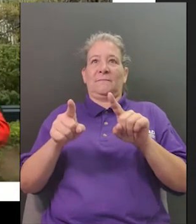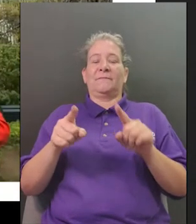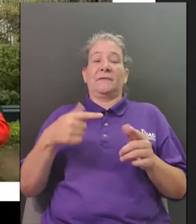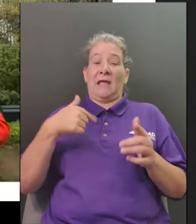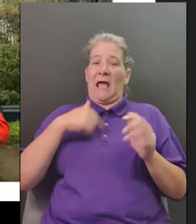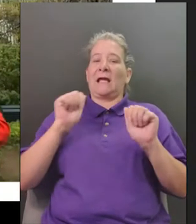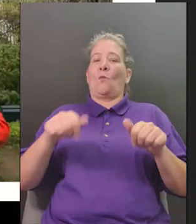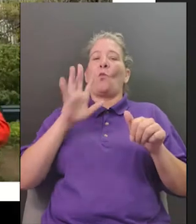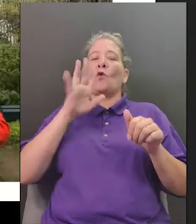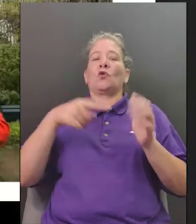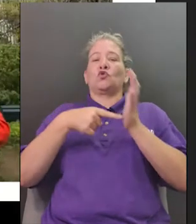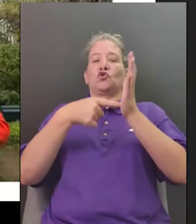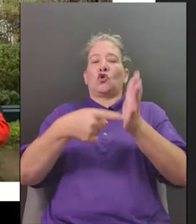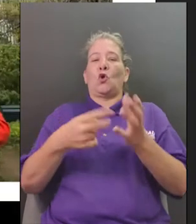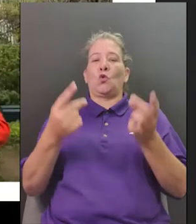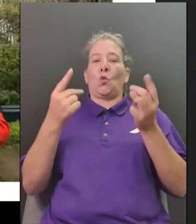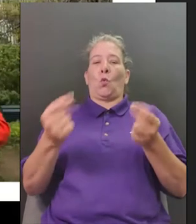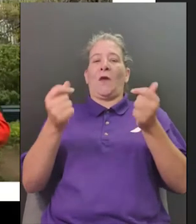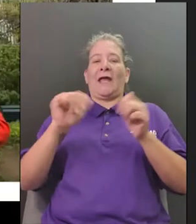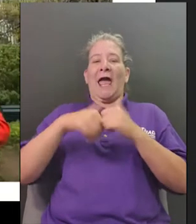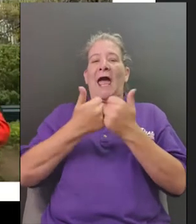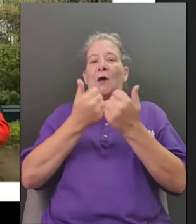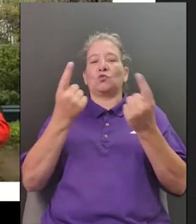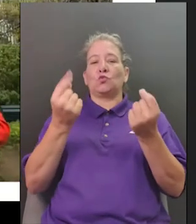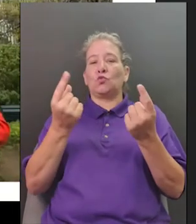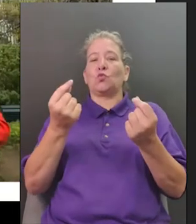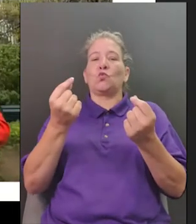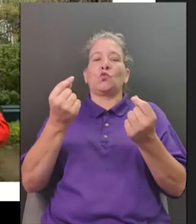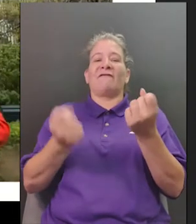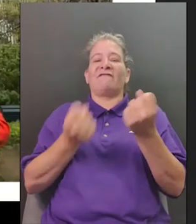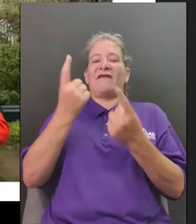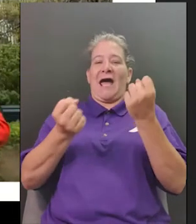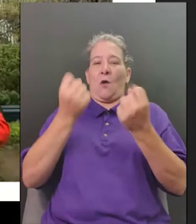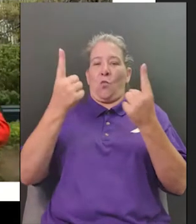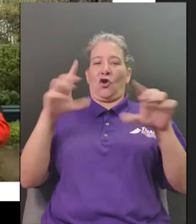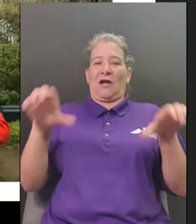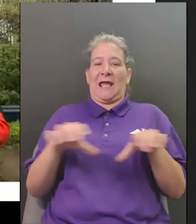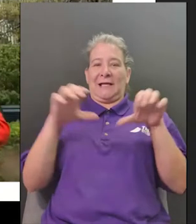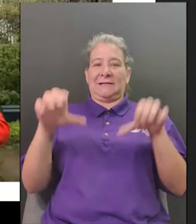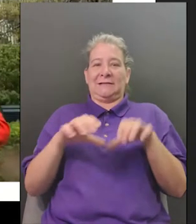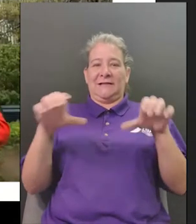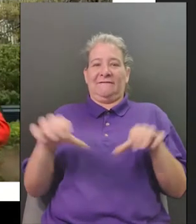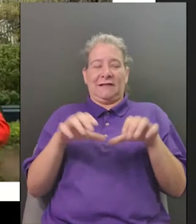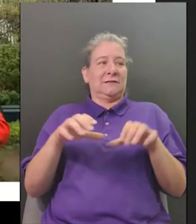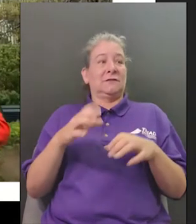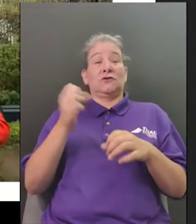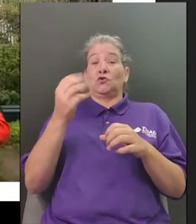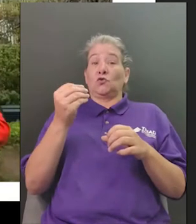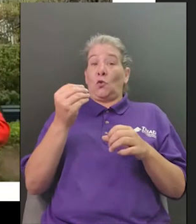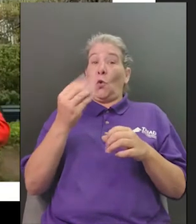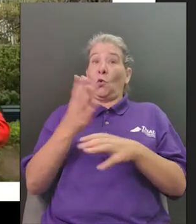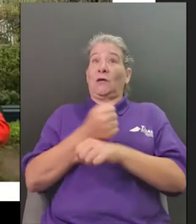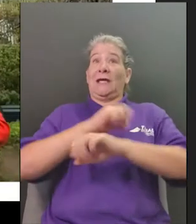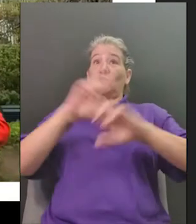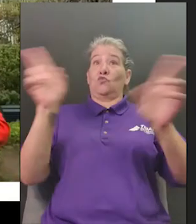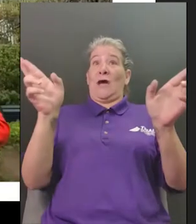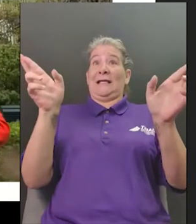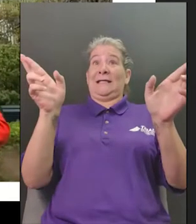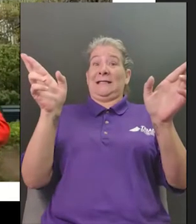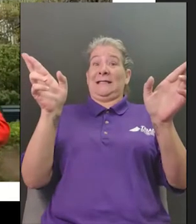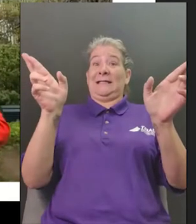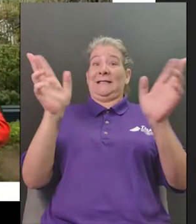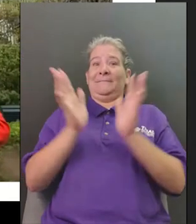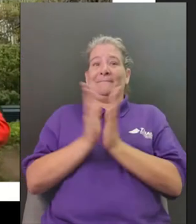and you can make your own fireworks if it's rainy and you can't go outside you can make fireworks